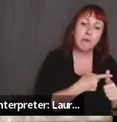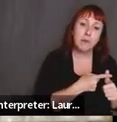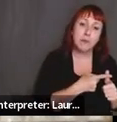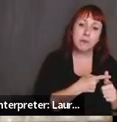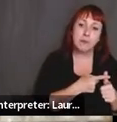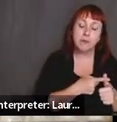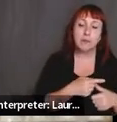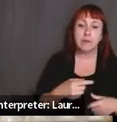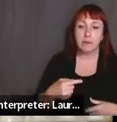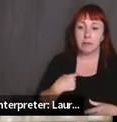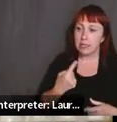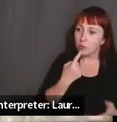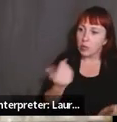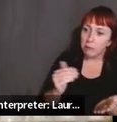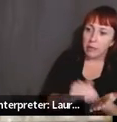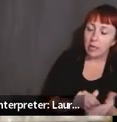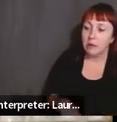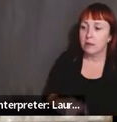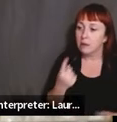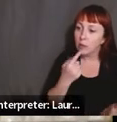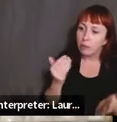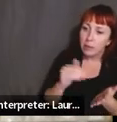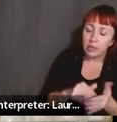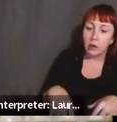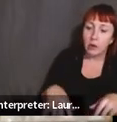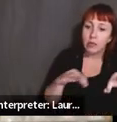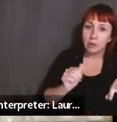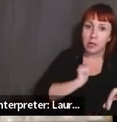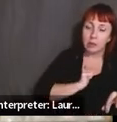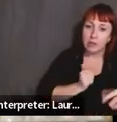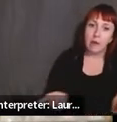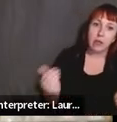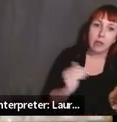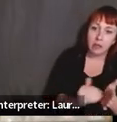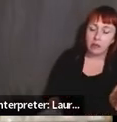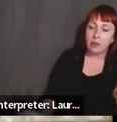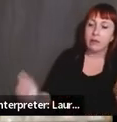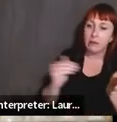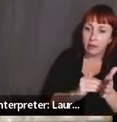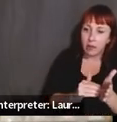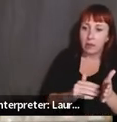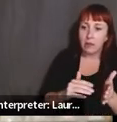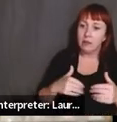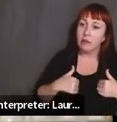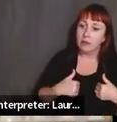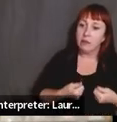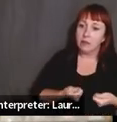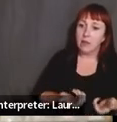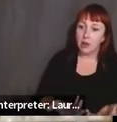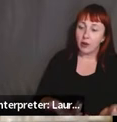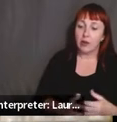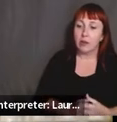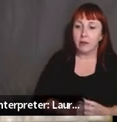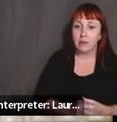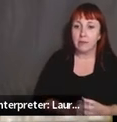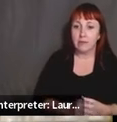always have to repeat myself or having to always, um, explain myself to people can be, you know, really tiring. So, um, sometimes we